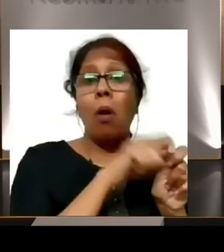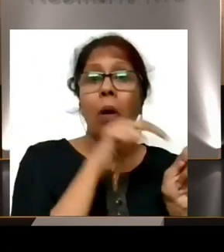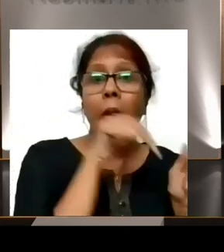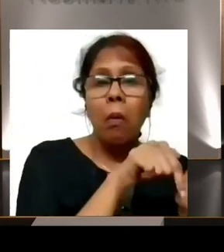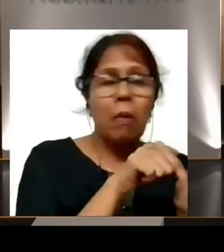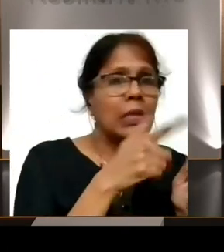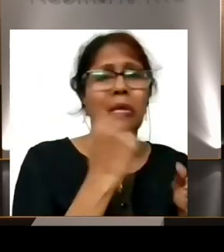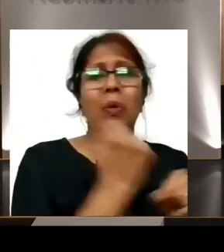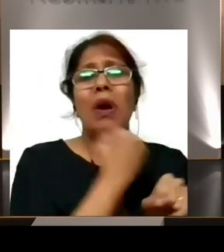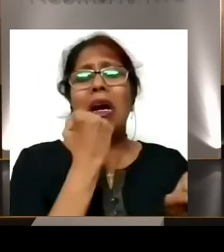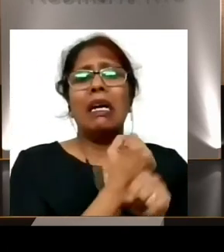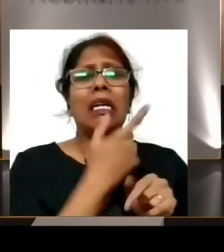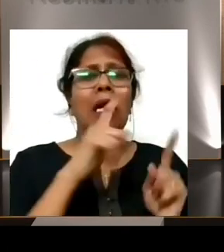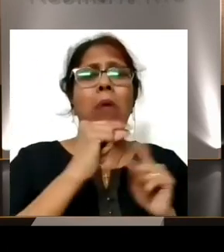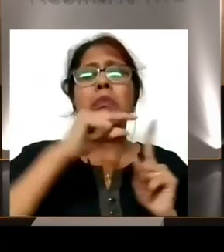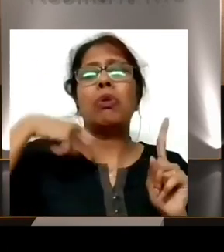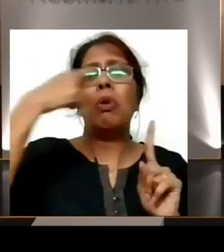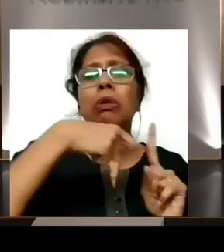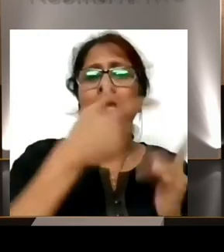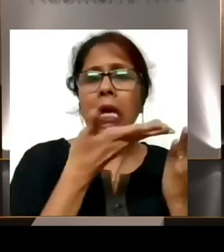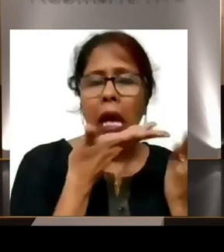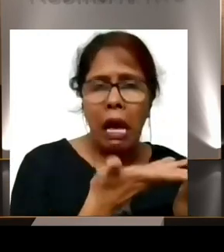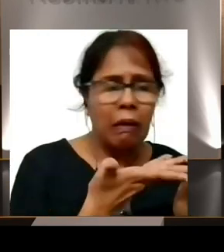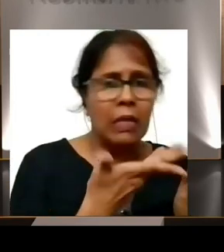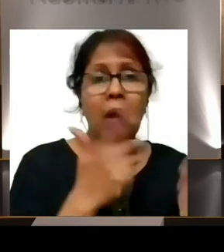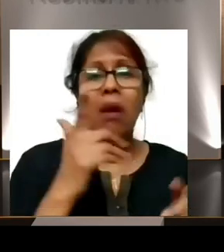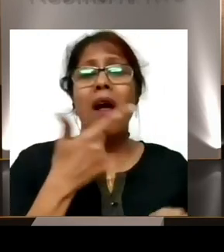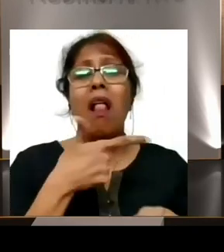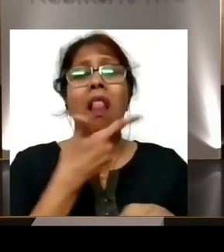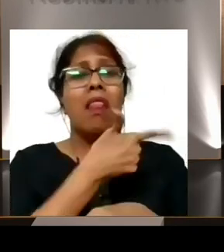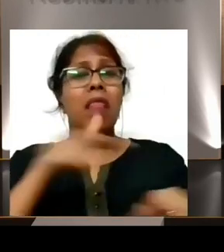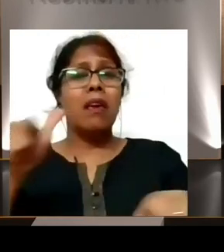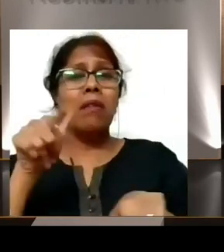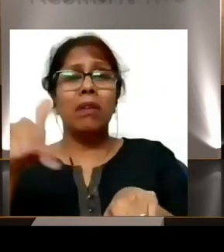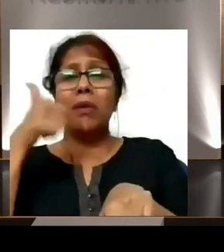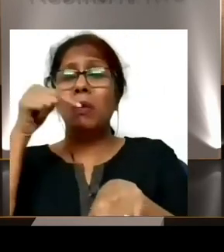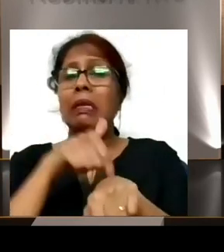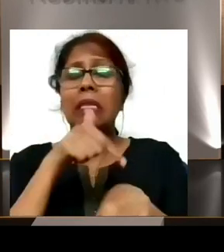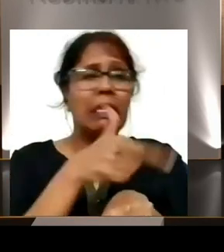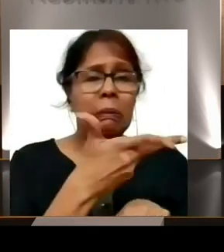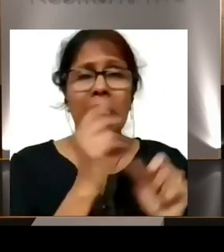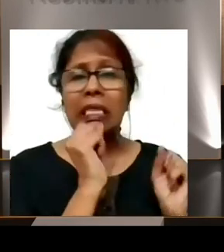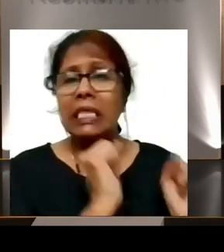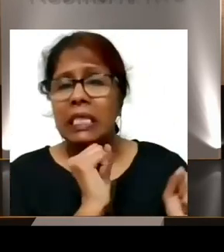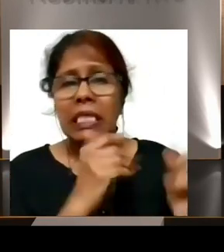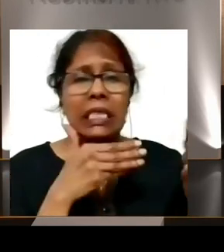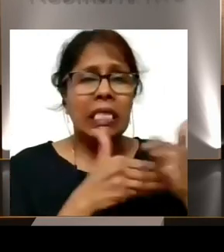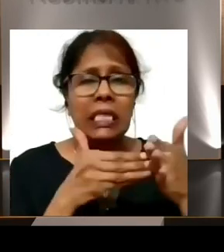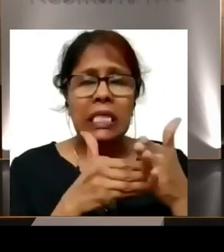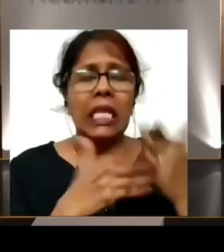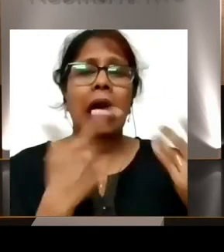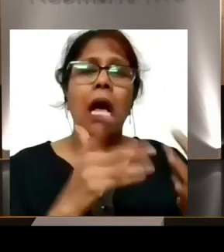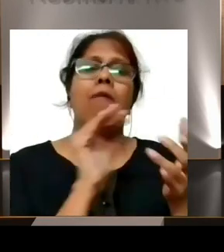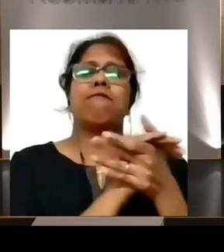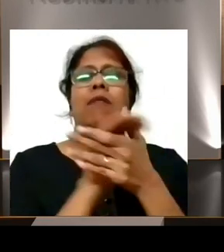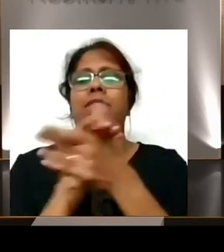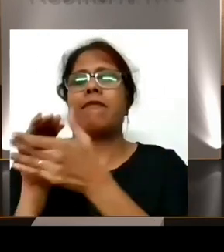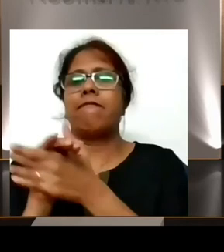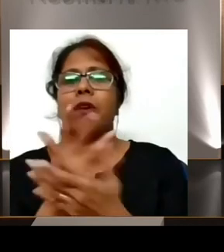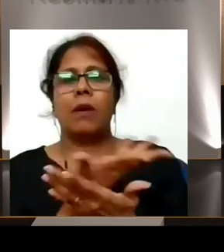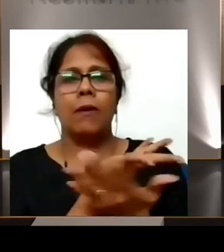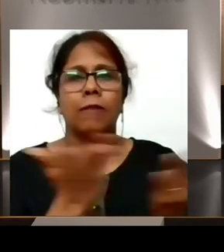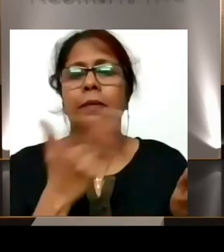participate, uh, to be, to, for such tournaments was a huge challenge. But then my friends, um,